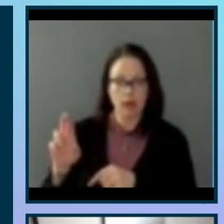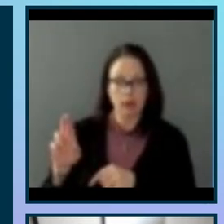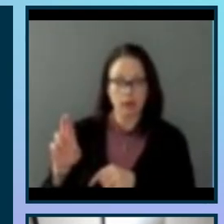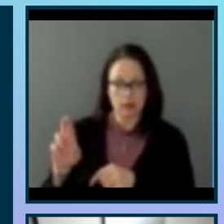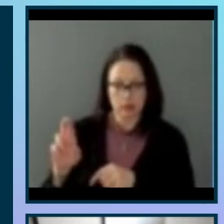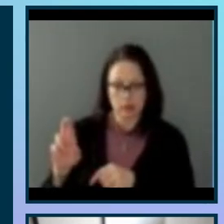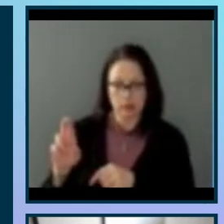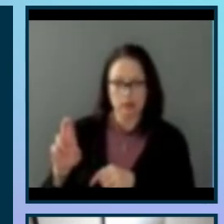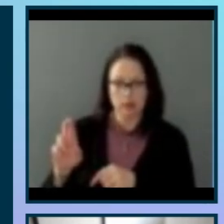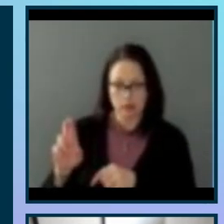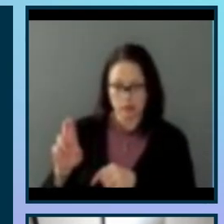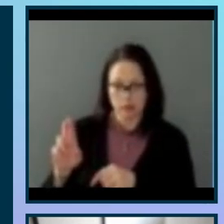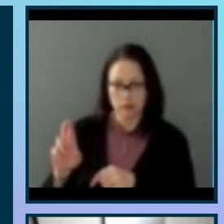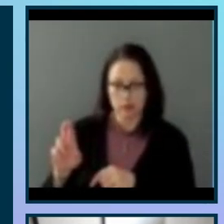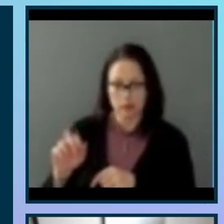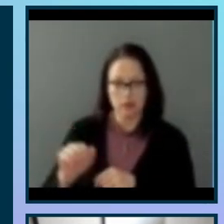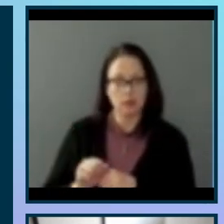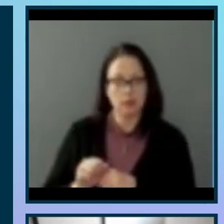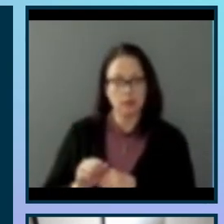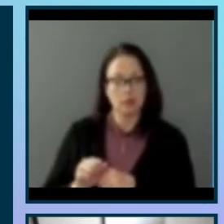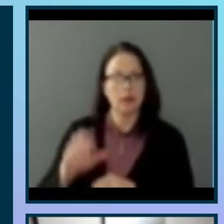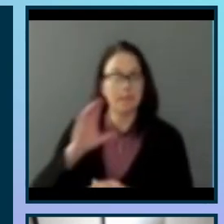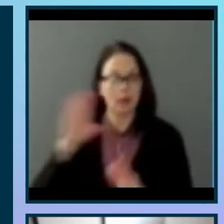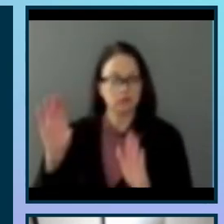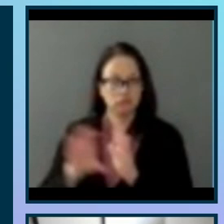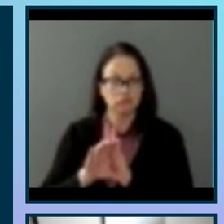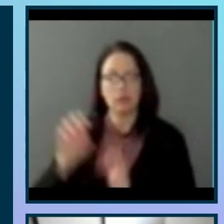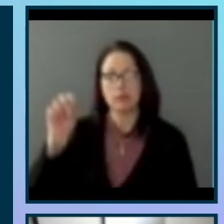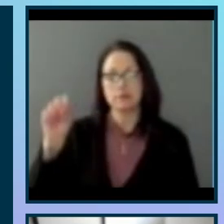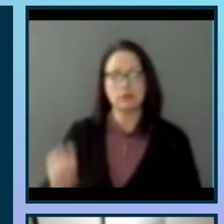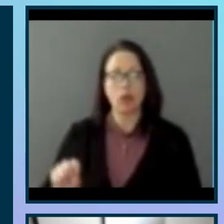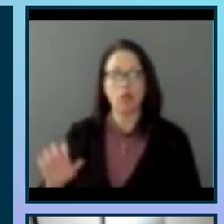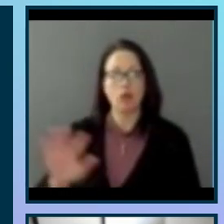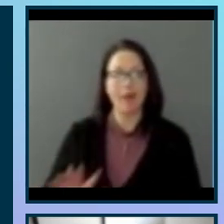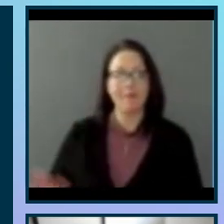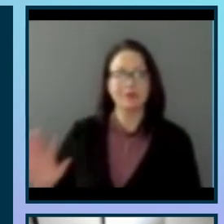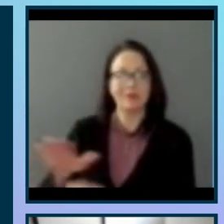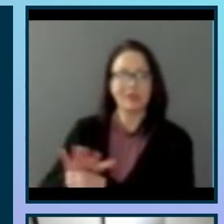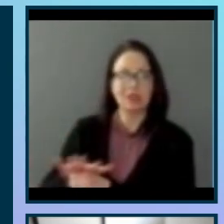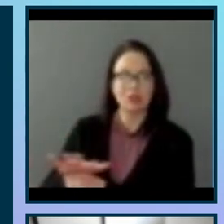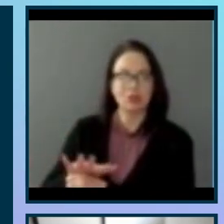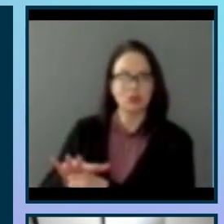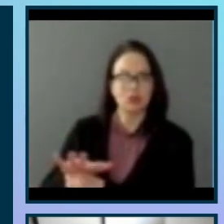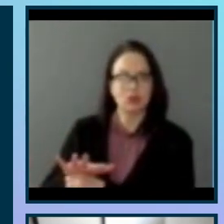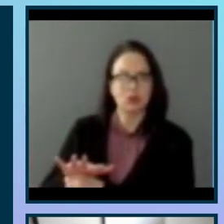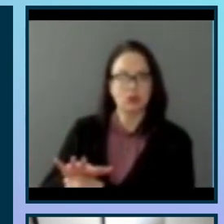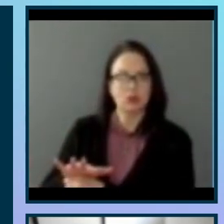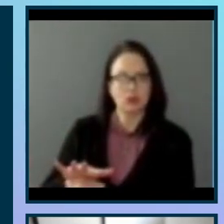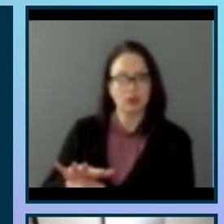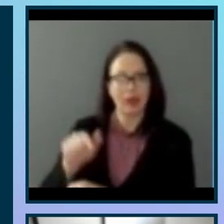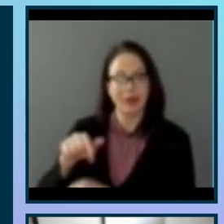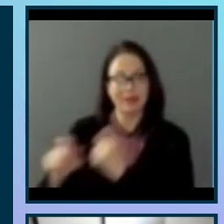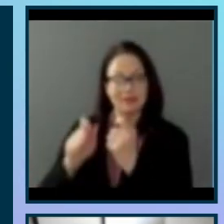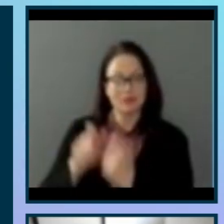photo imagery of the southern hemisphere. And the sound summary, this is specifically